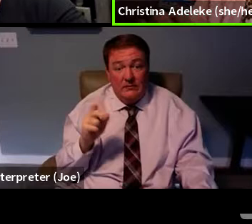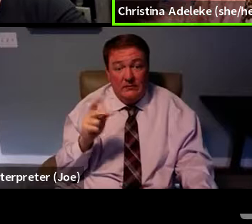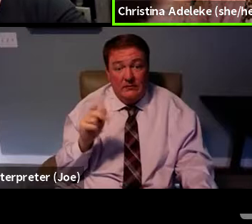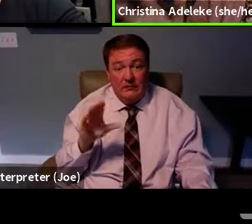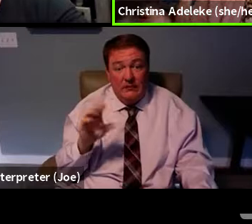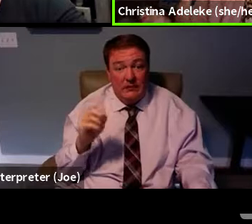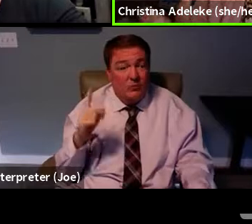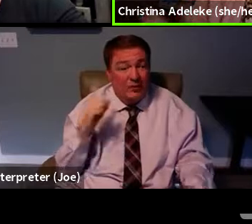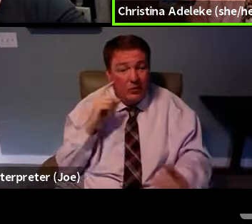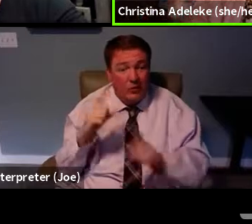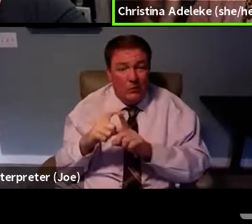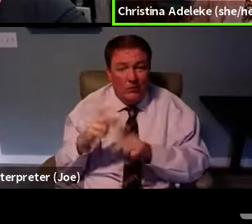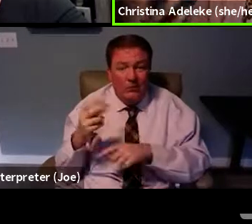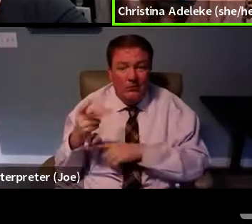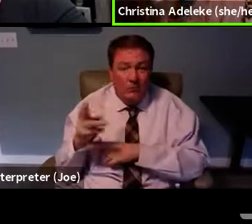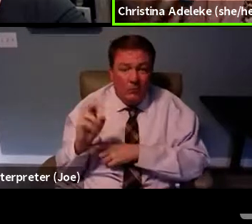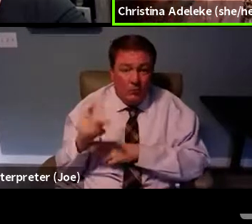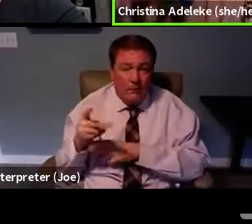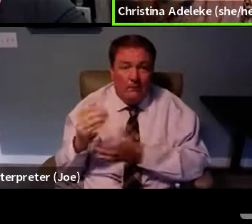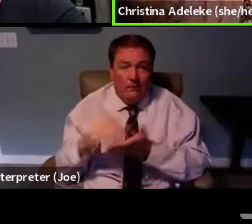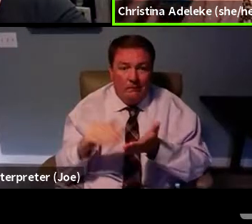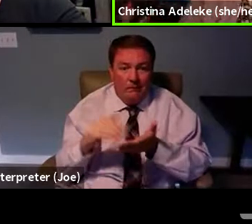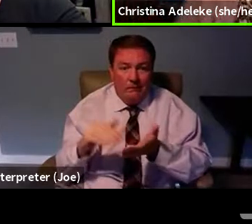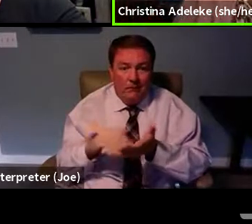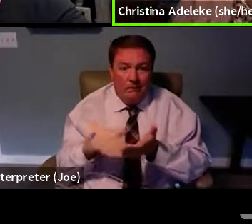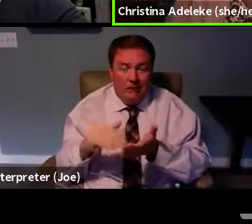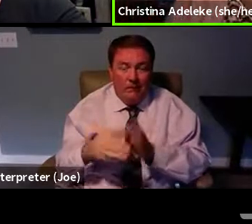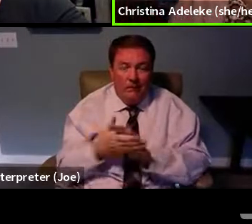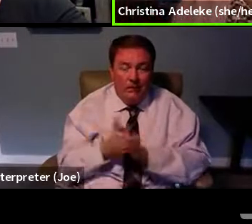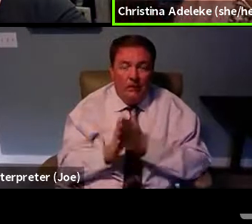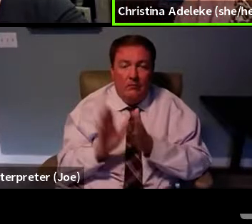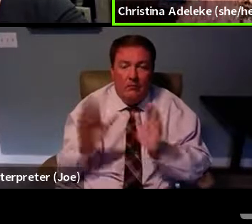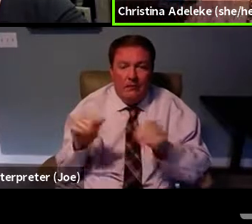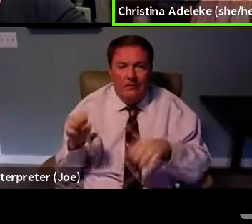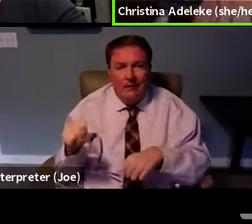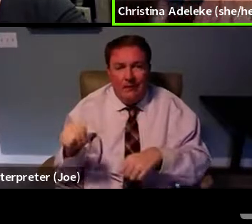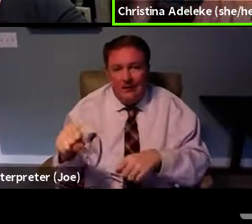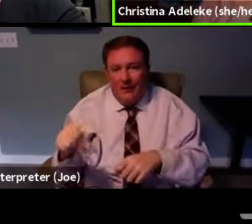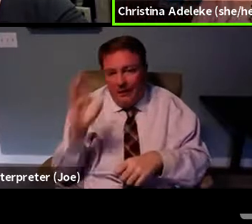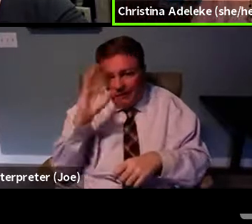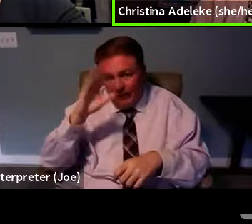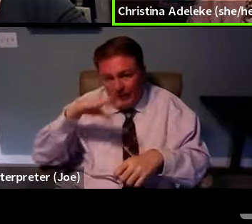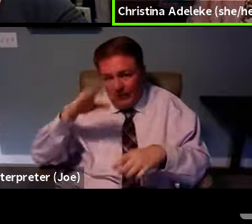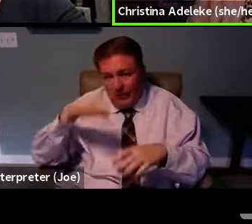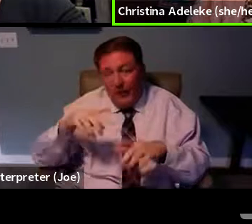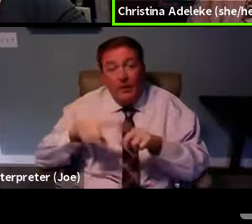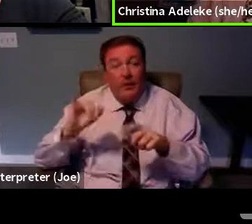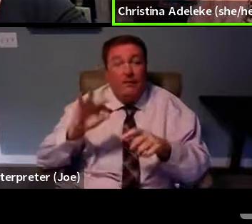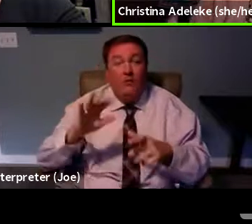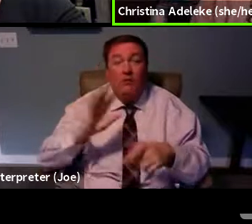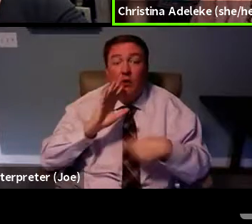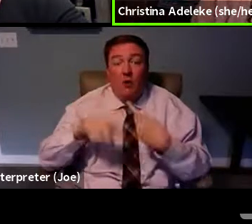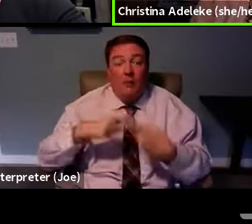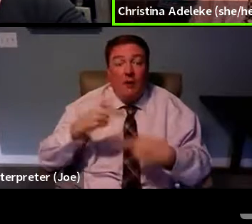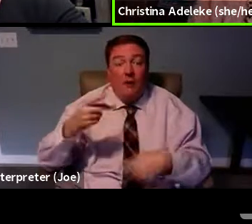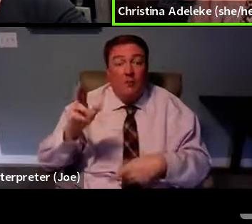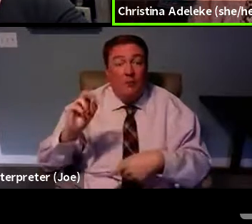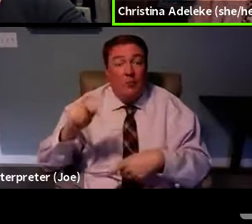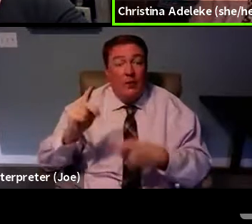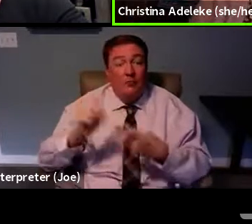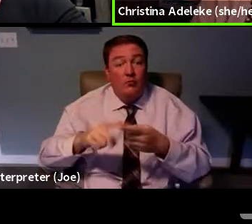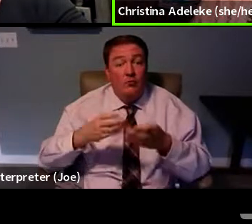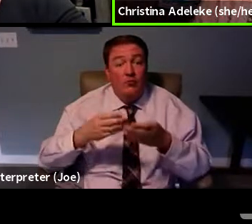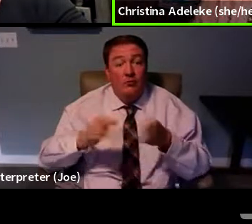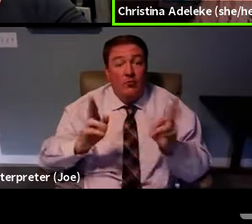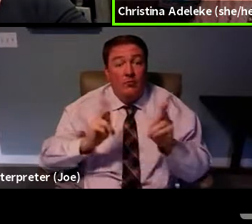hear PrEP every day, all day, and we're so almost desensitized to it. But if you talk about PrEP to just anyone in